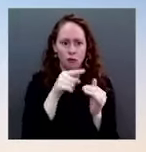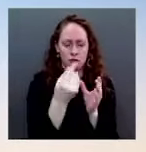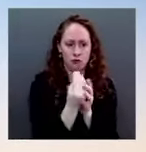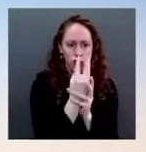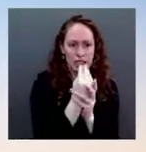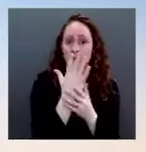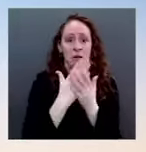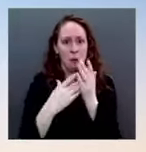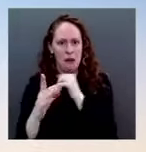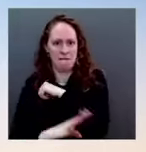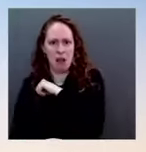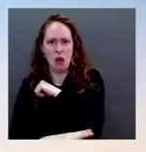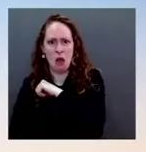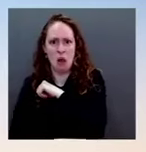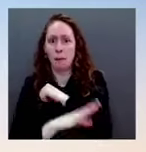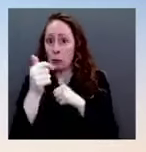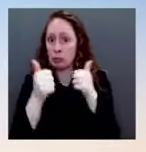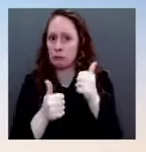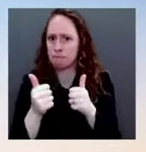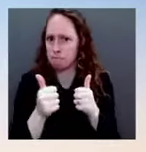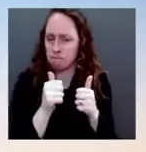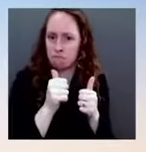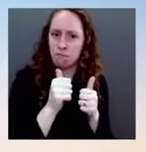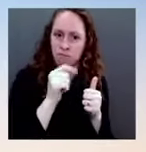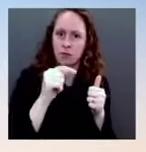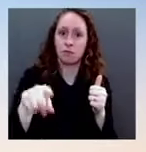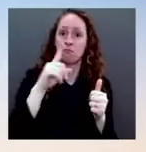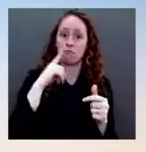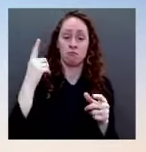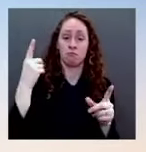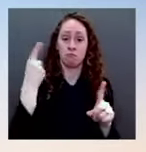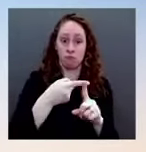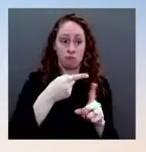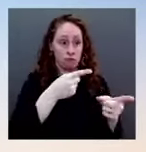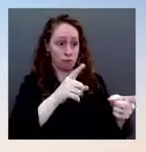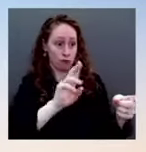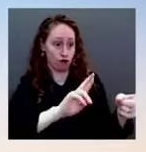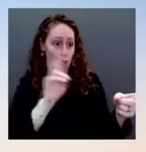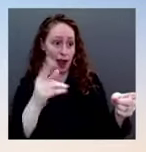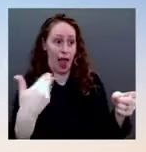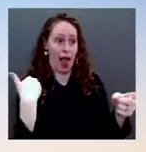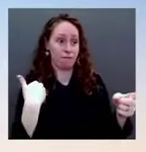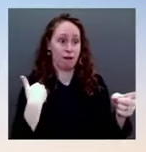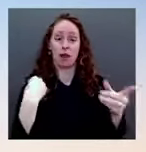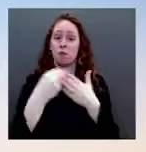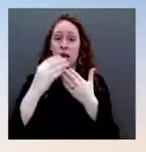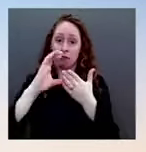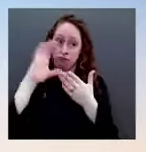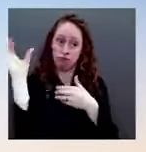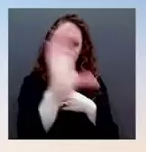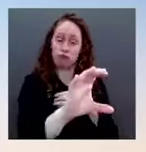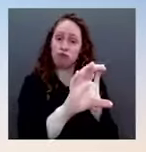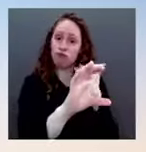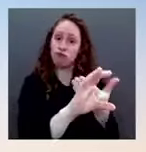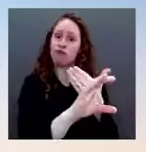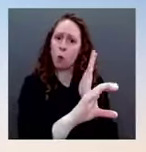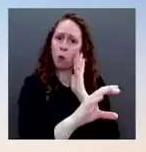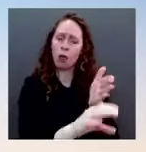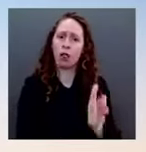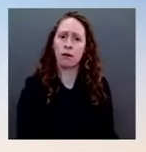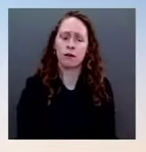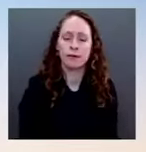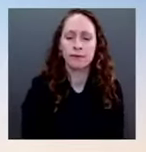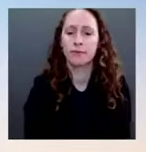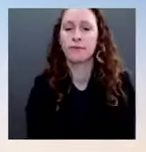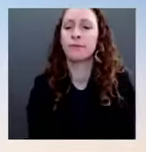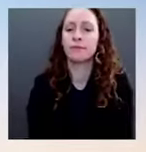The to that point, you know, the President promised shovel-ready projects. The administration hasn't yet been able to identify which of those projects might